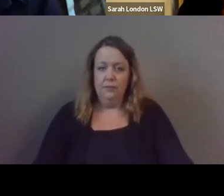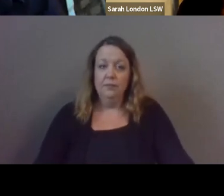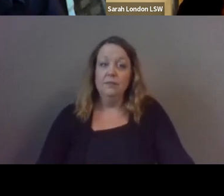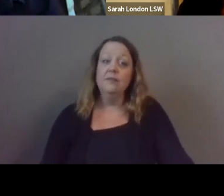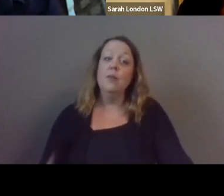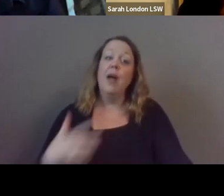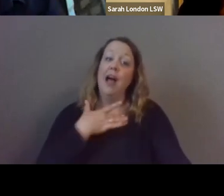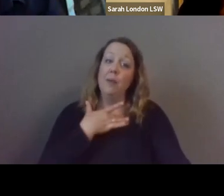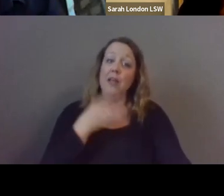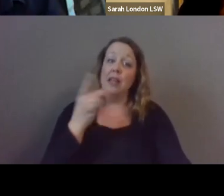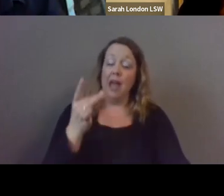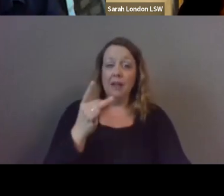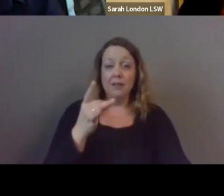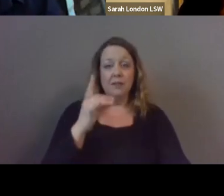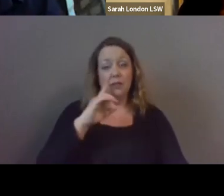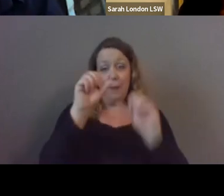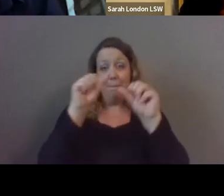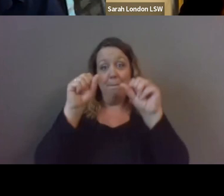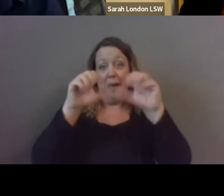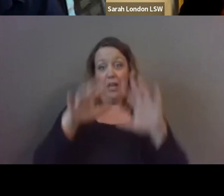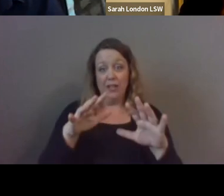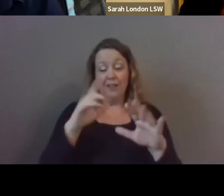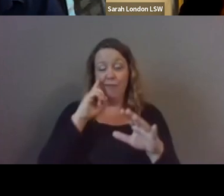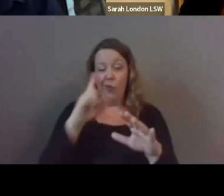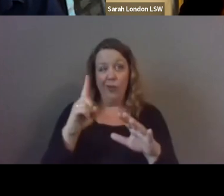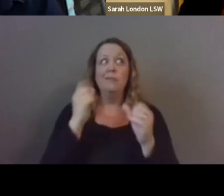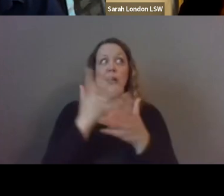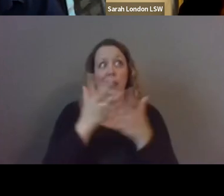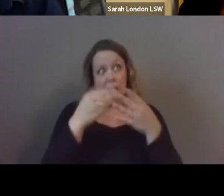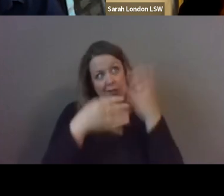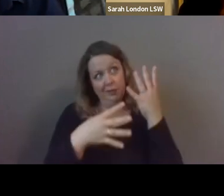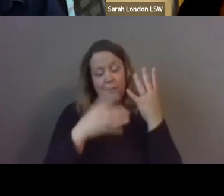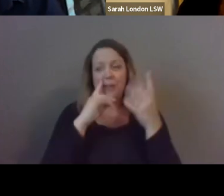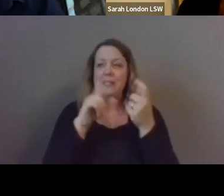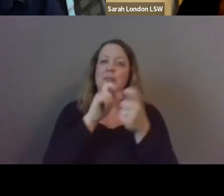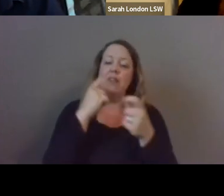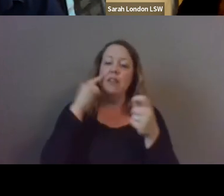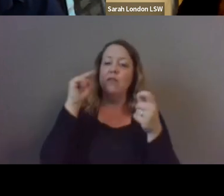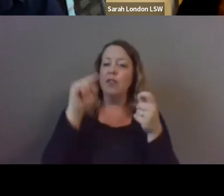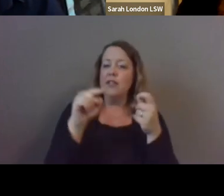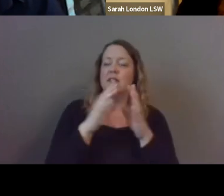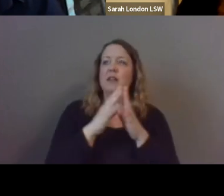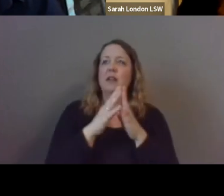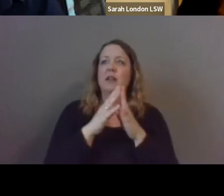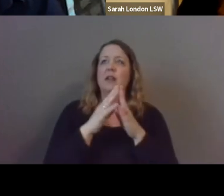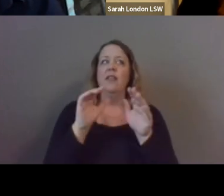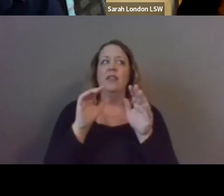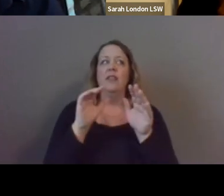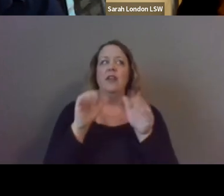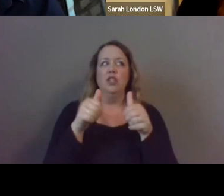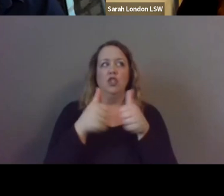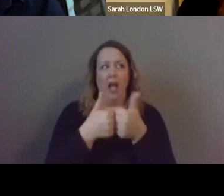of different things but in this particular case um really about the challenges of accessing medicaid